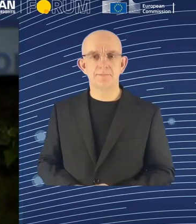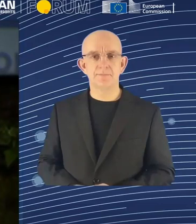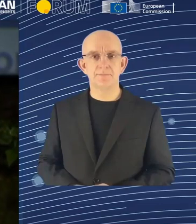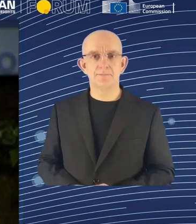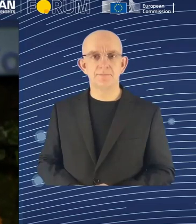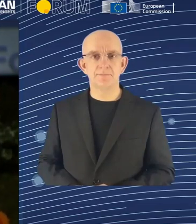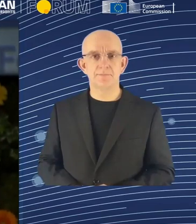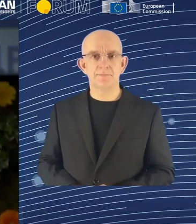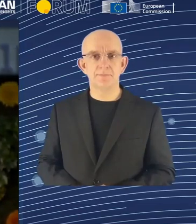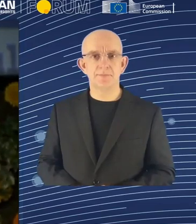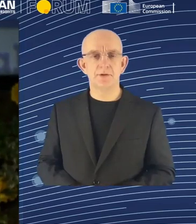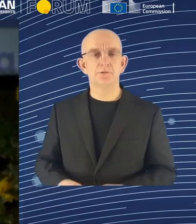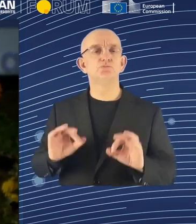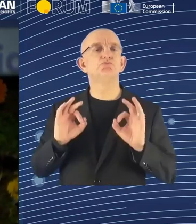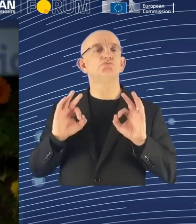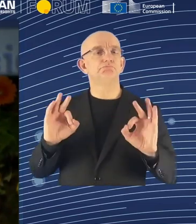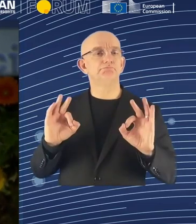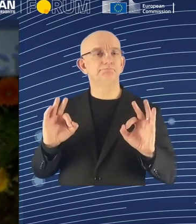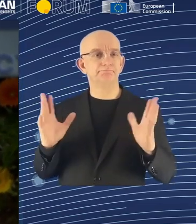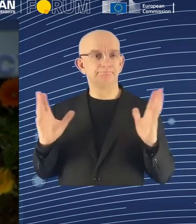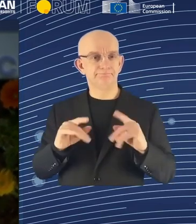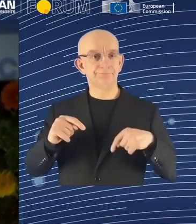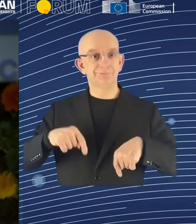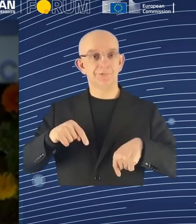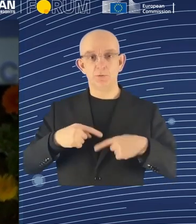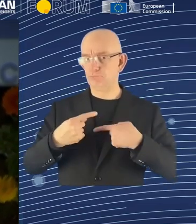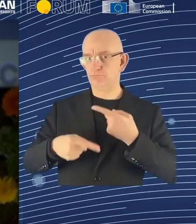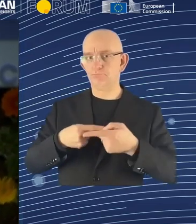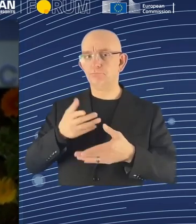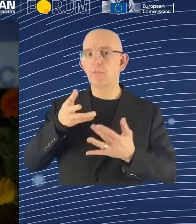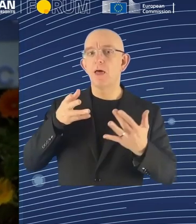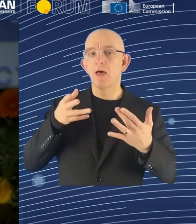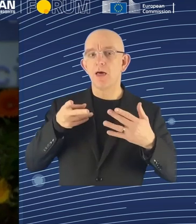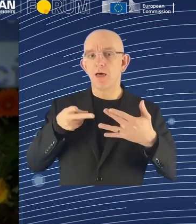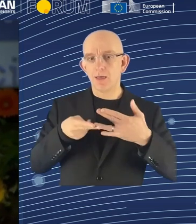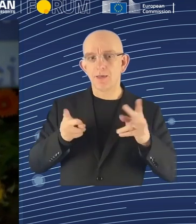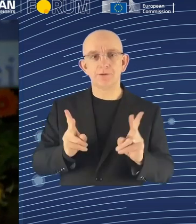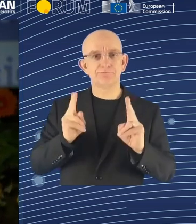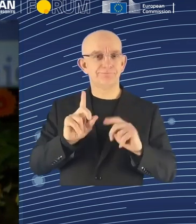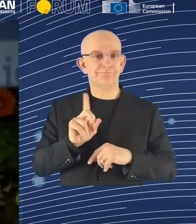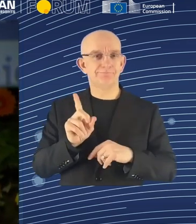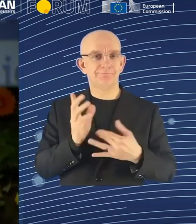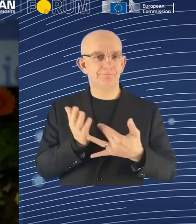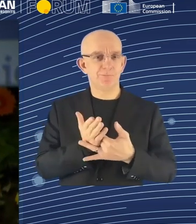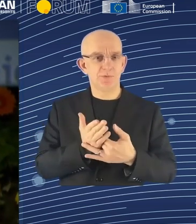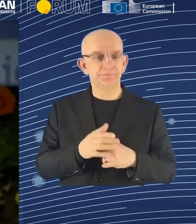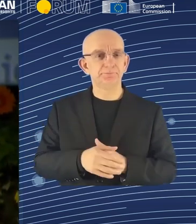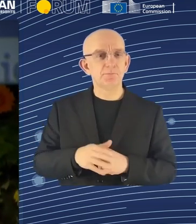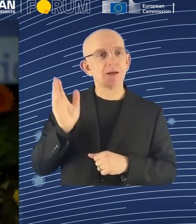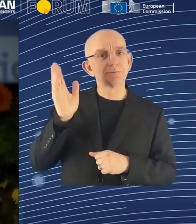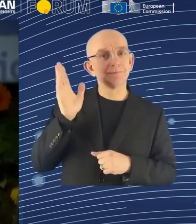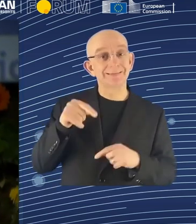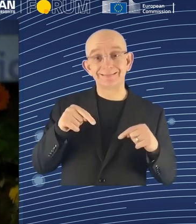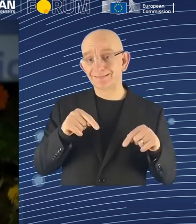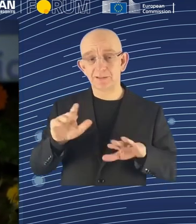All right. We're going to continue. Thanks a lot to the speakers. And the next session is coming right now. Don't go far. And we're going to be